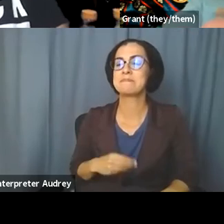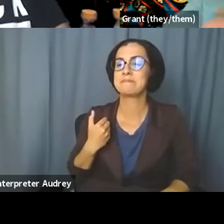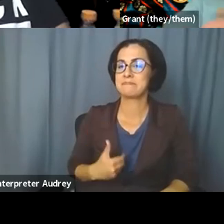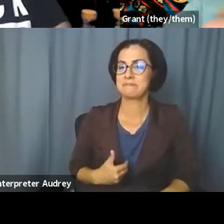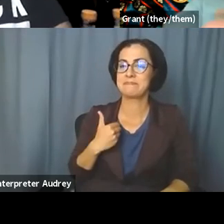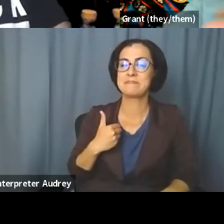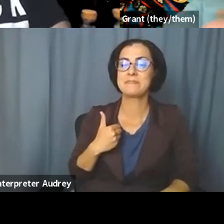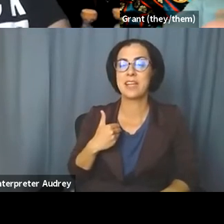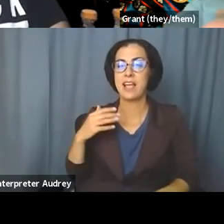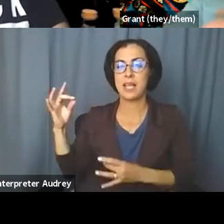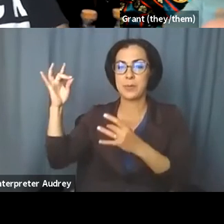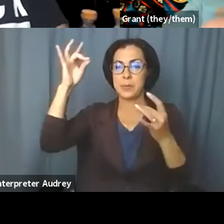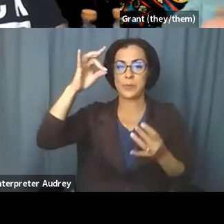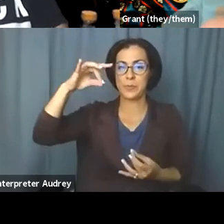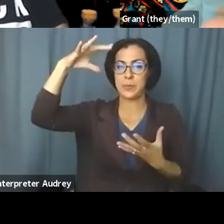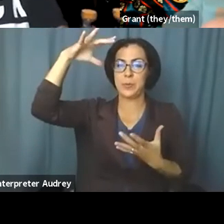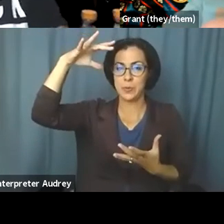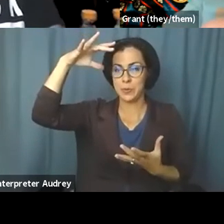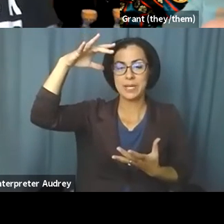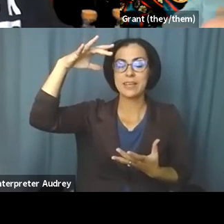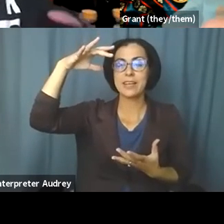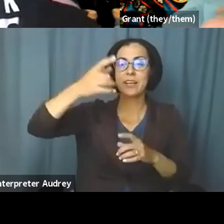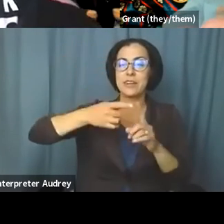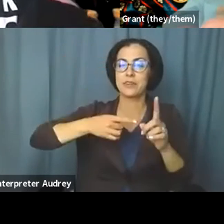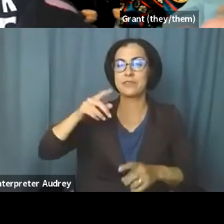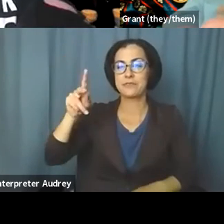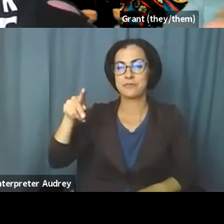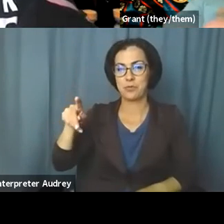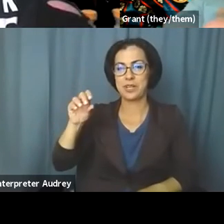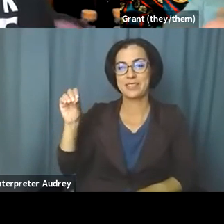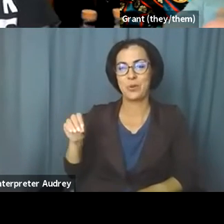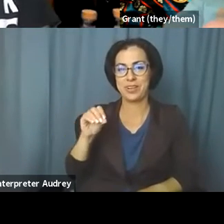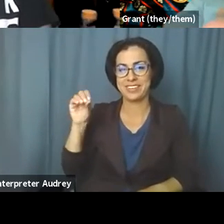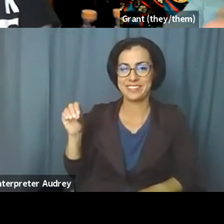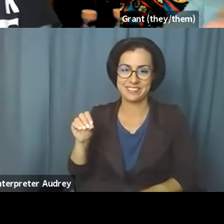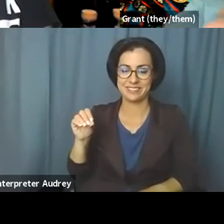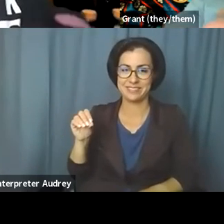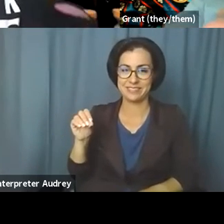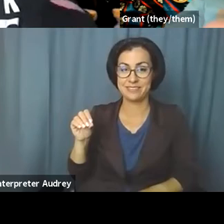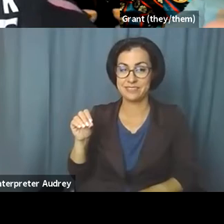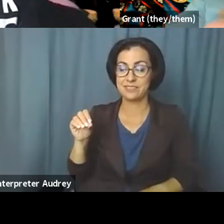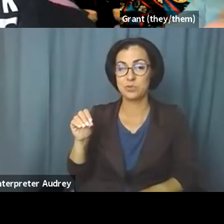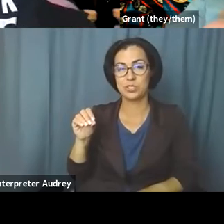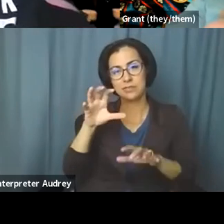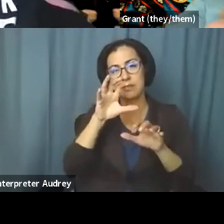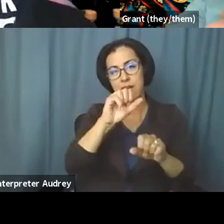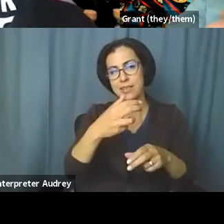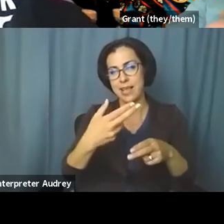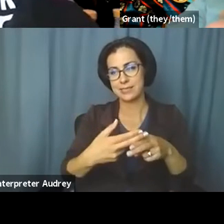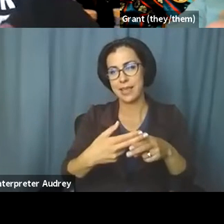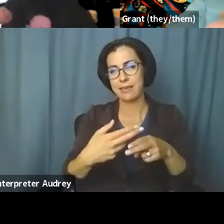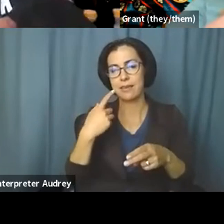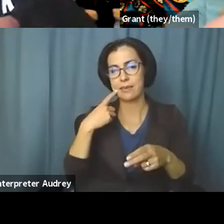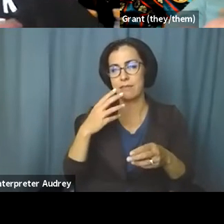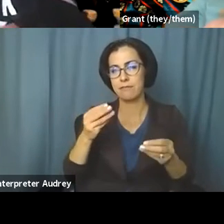teleporting in from, uh, Portland, Oregon, uh, which is the colonized name for lands that